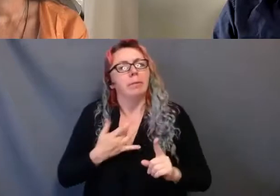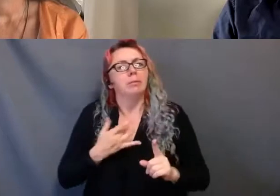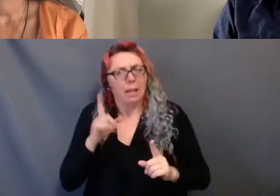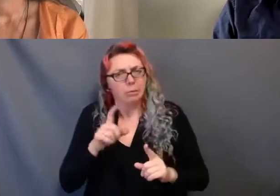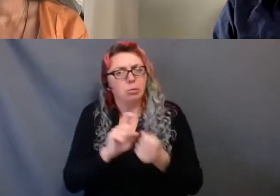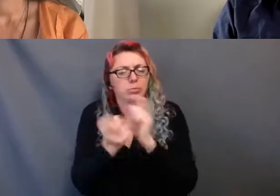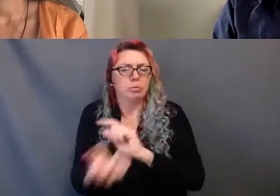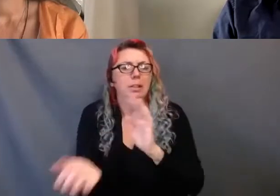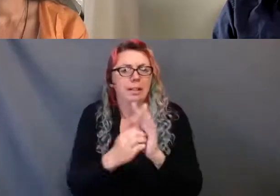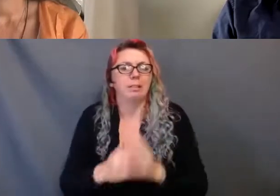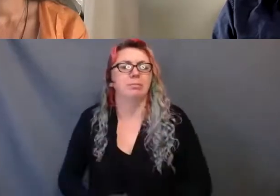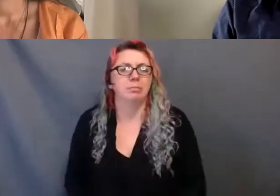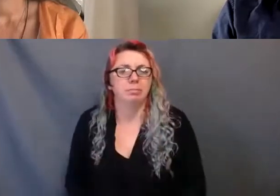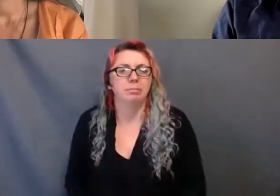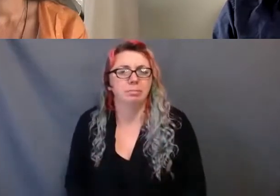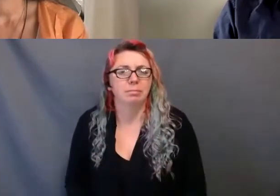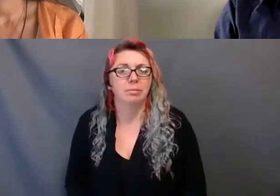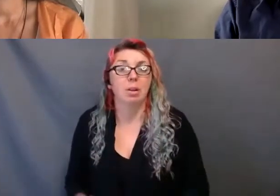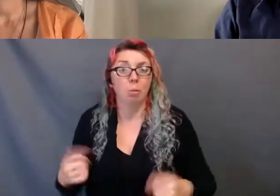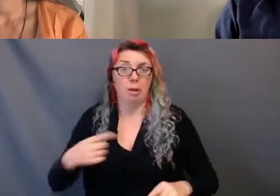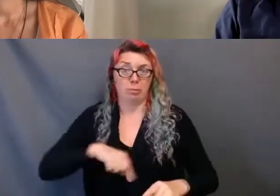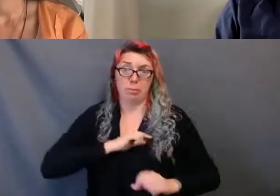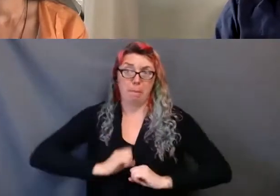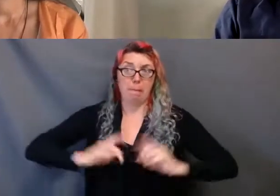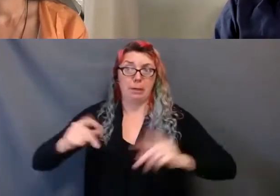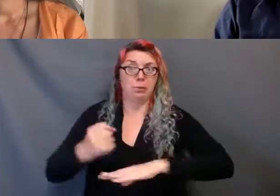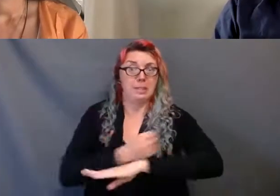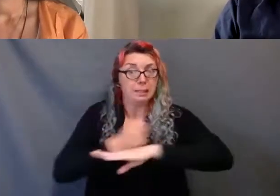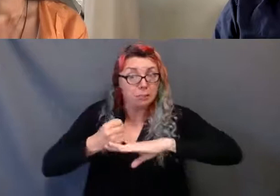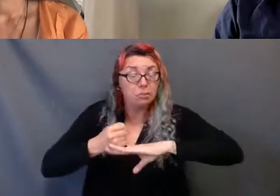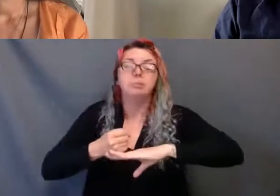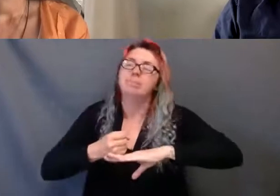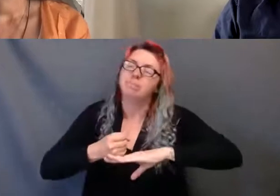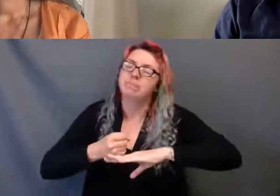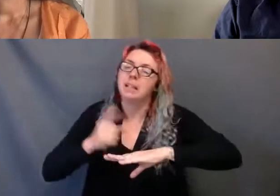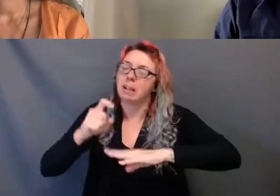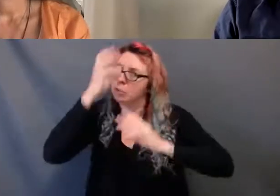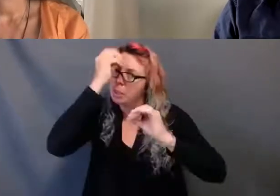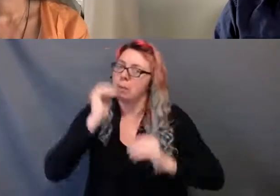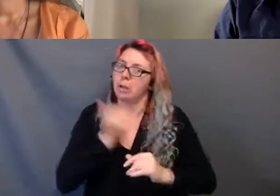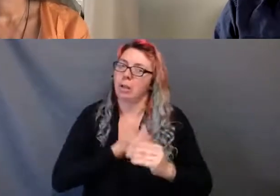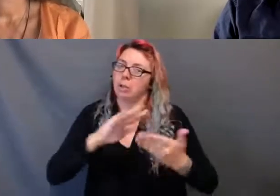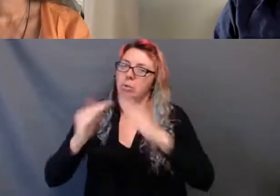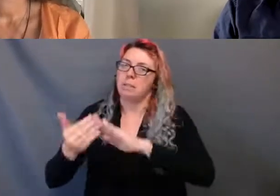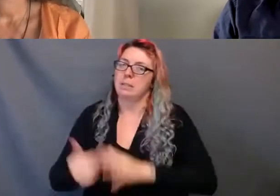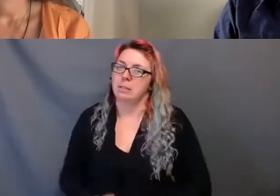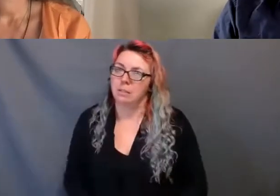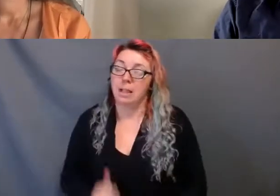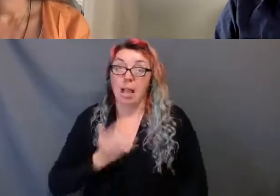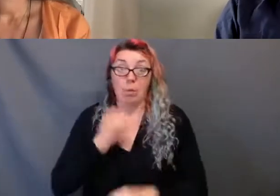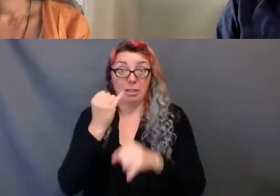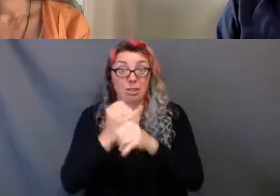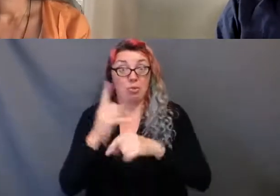to the communities our stages serve. We need to turn our institutions inside out and upside